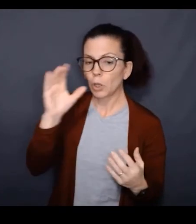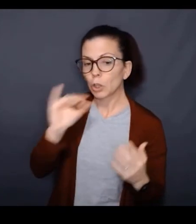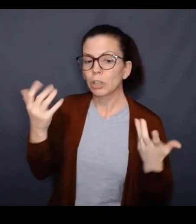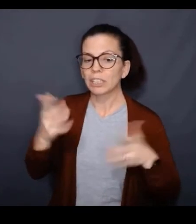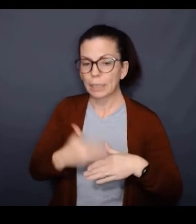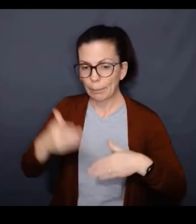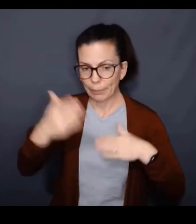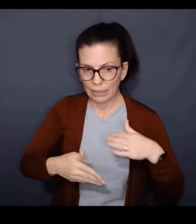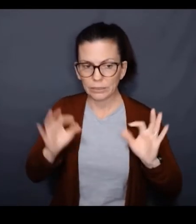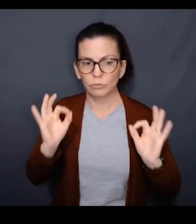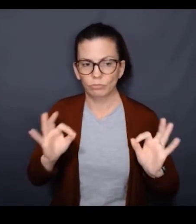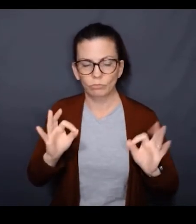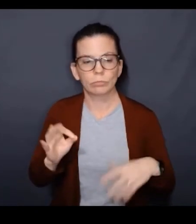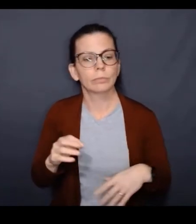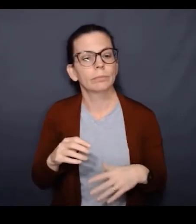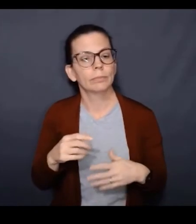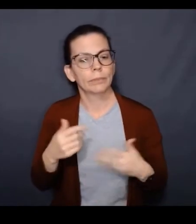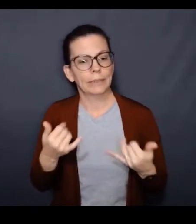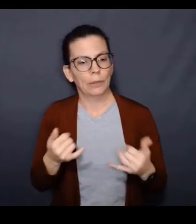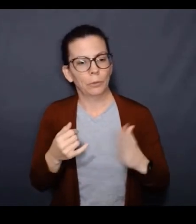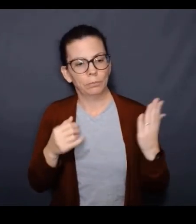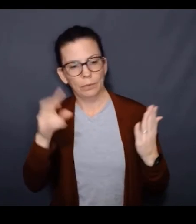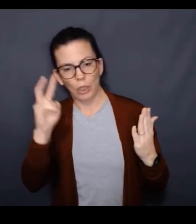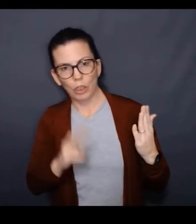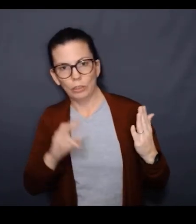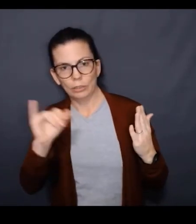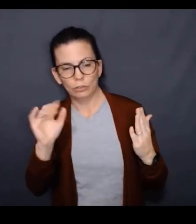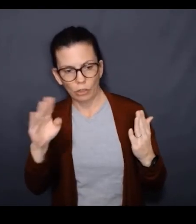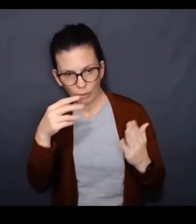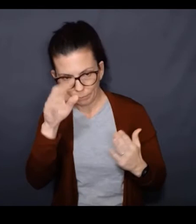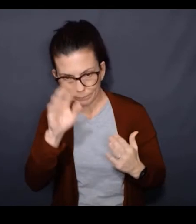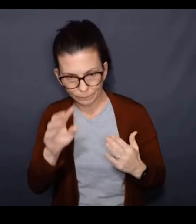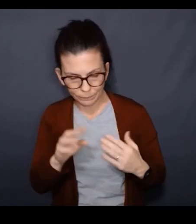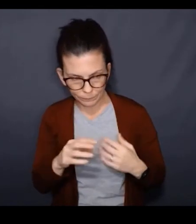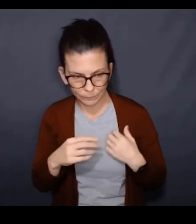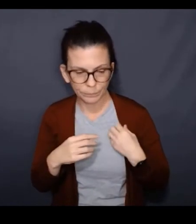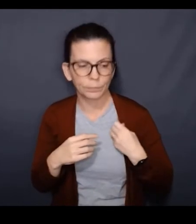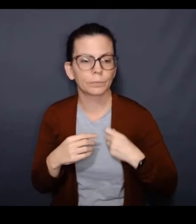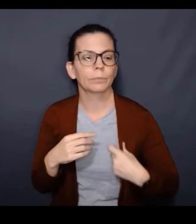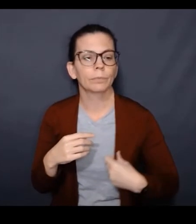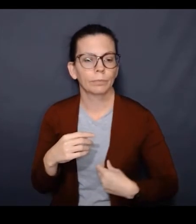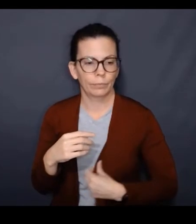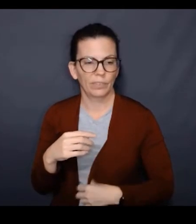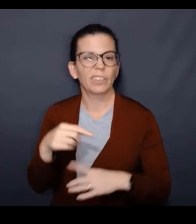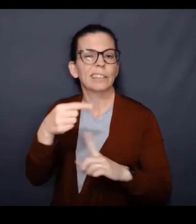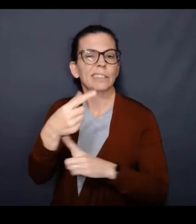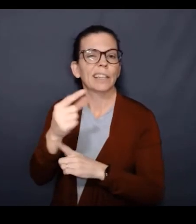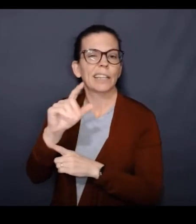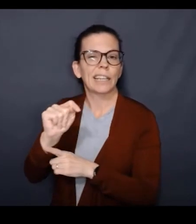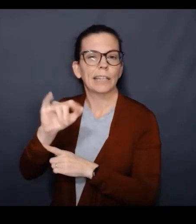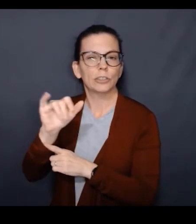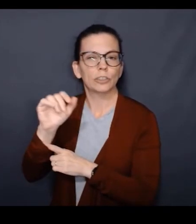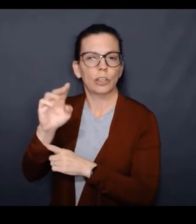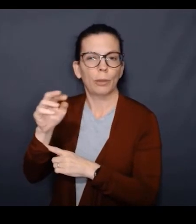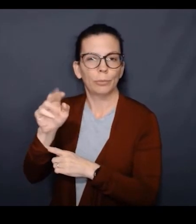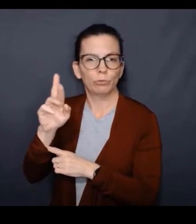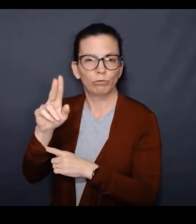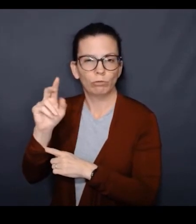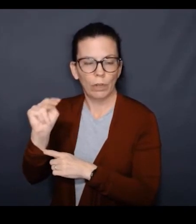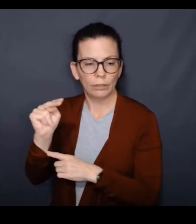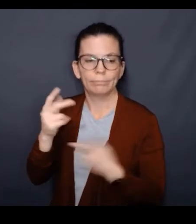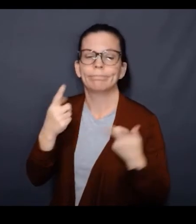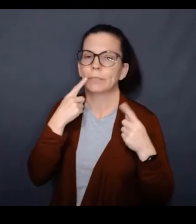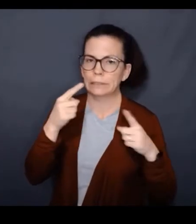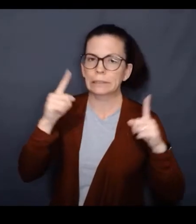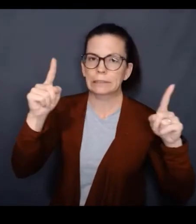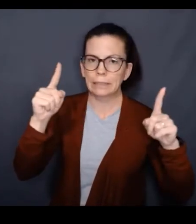currently executing. Looks like that completed. So now if we go in here and look at this job, on the get